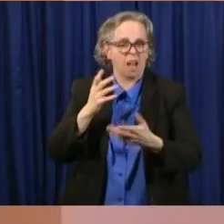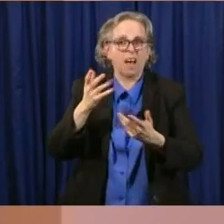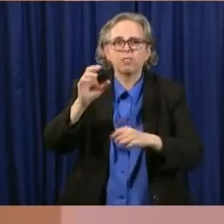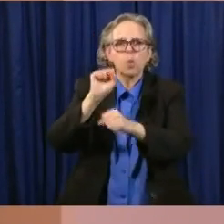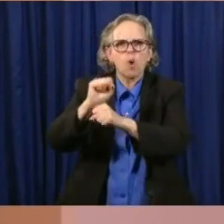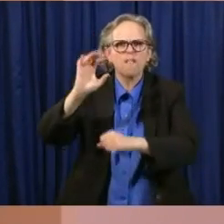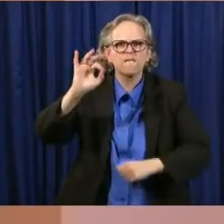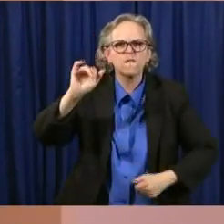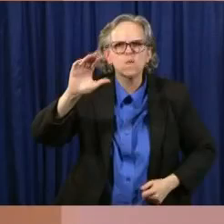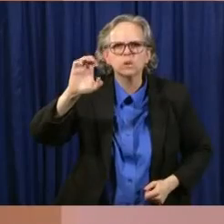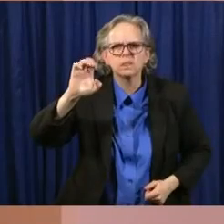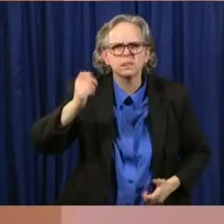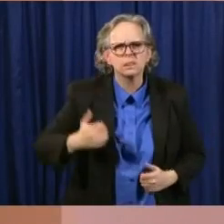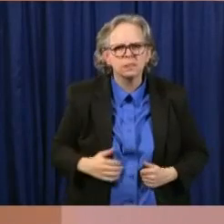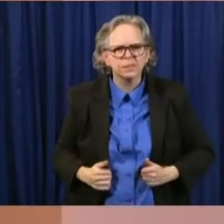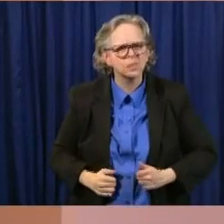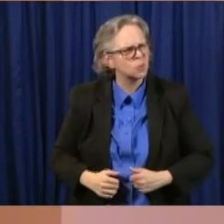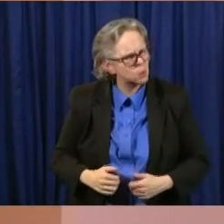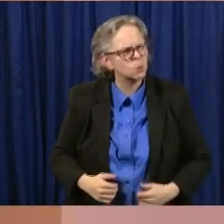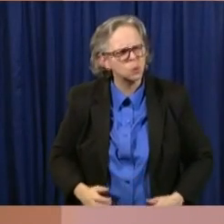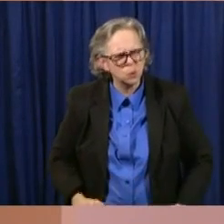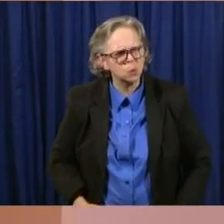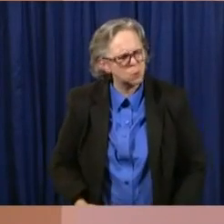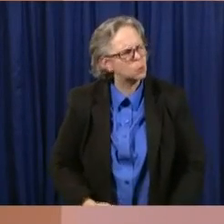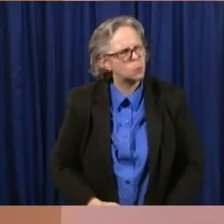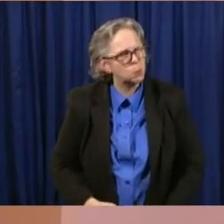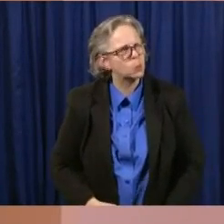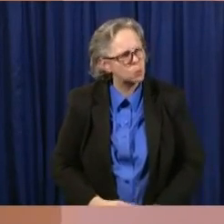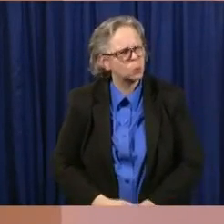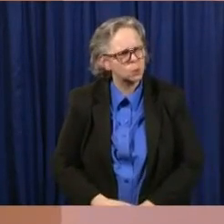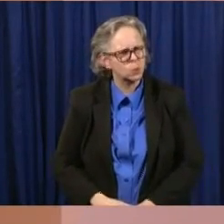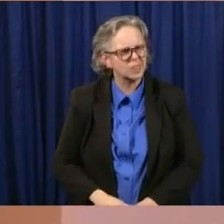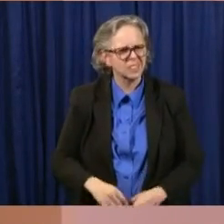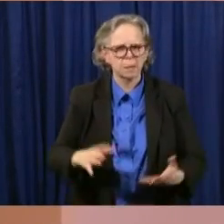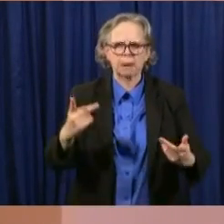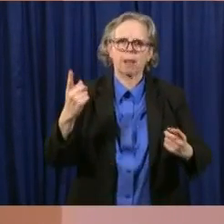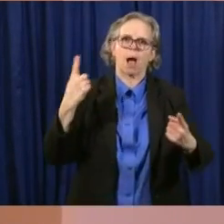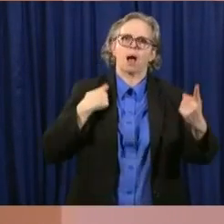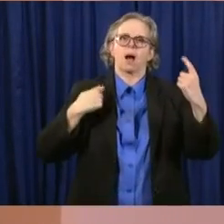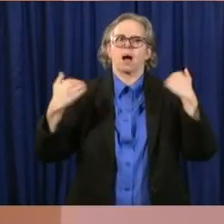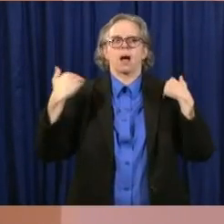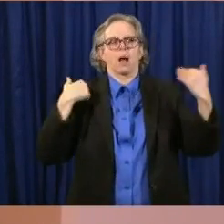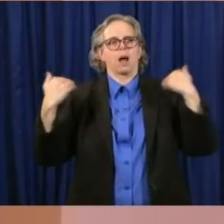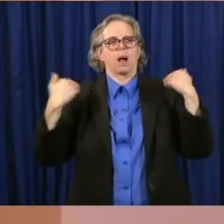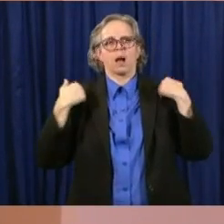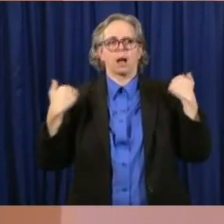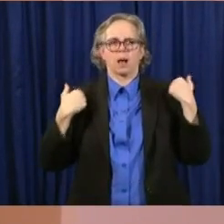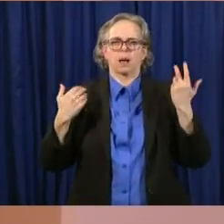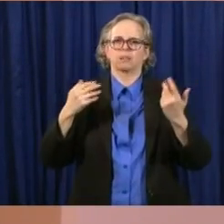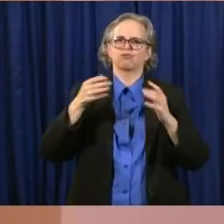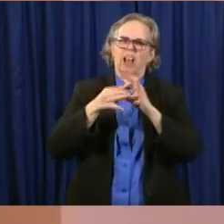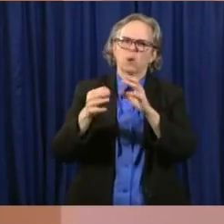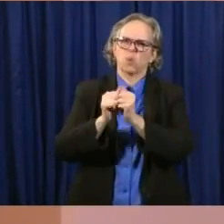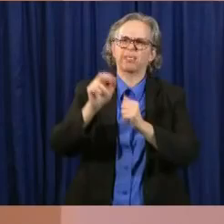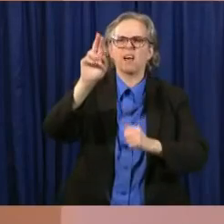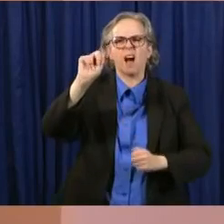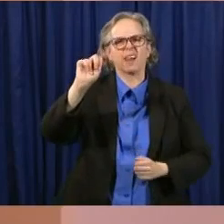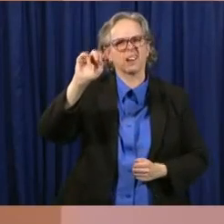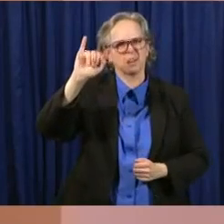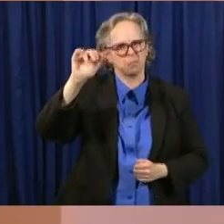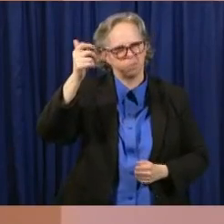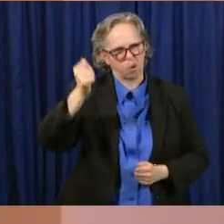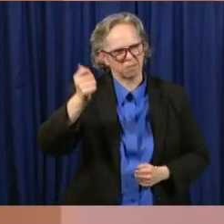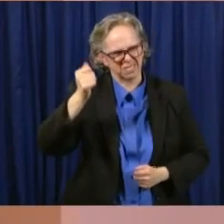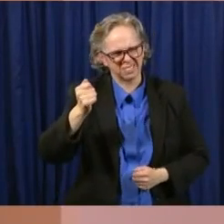of the more popular questions we have received has been about unemployment compensation over the past few weeks, not just getting questions at the personal